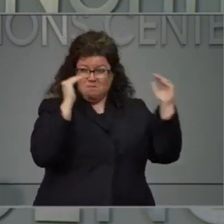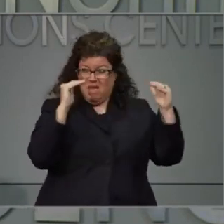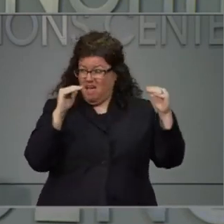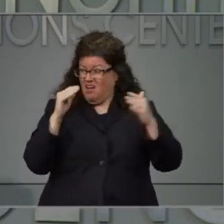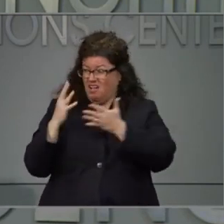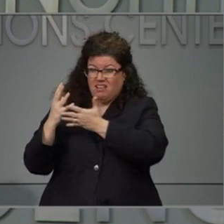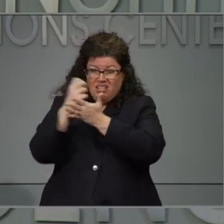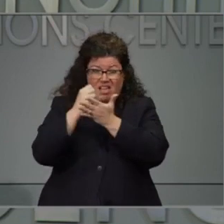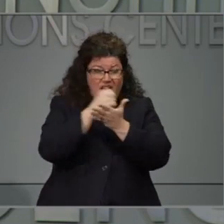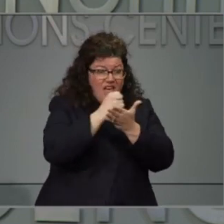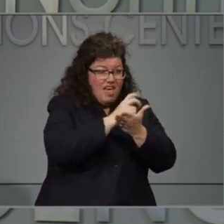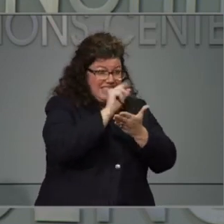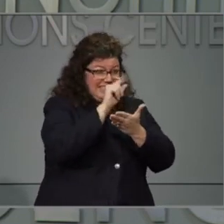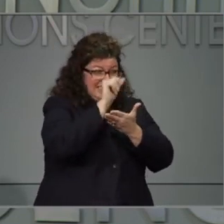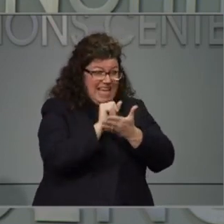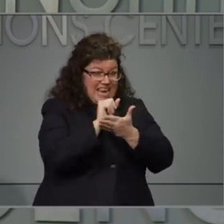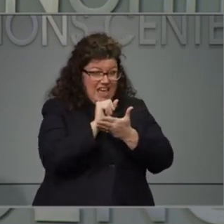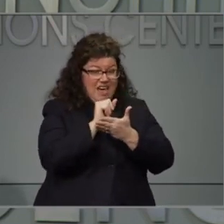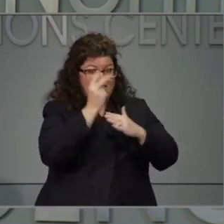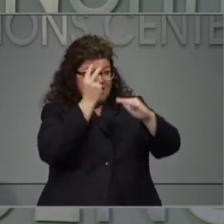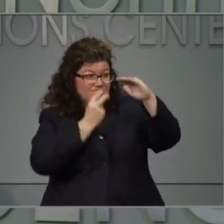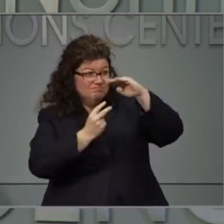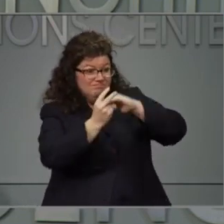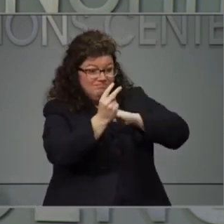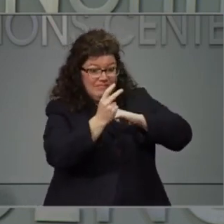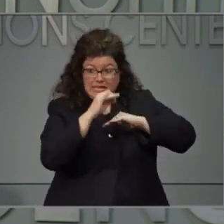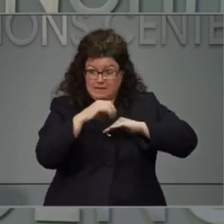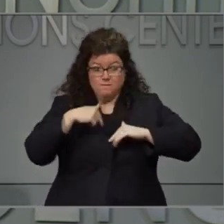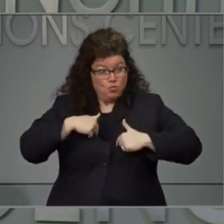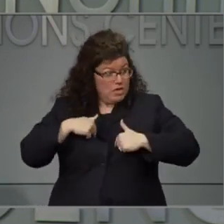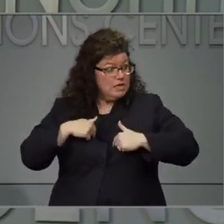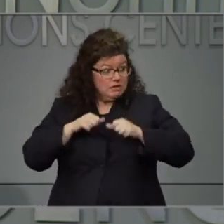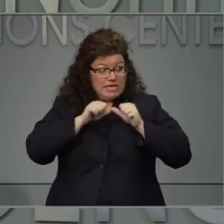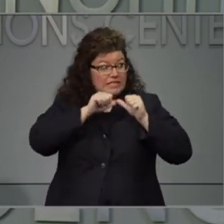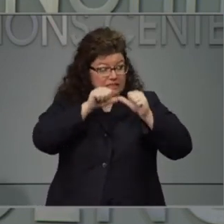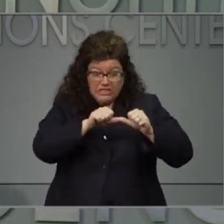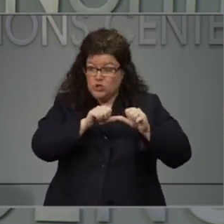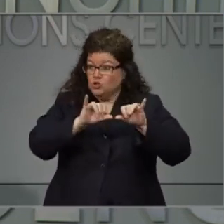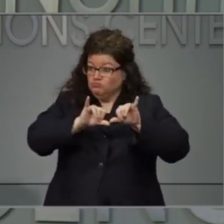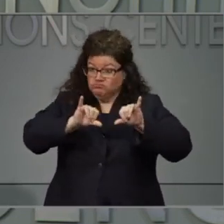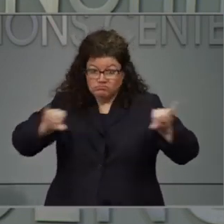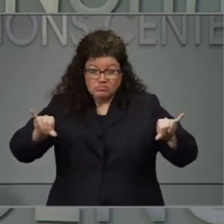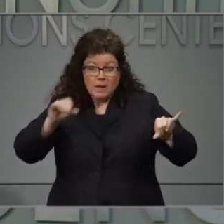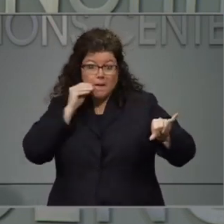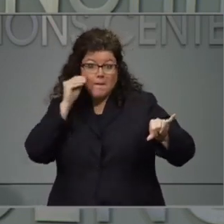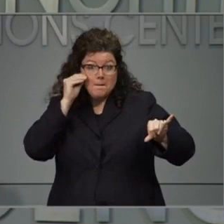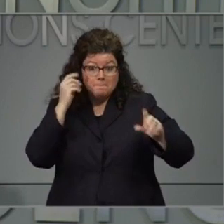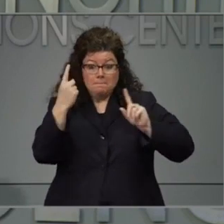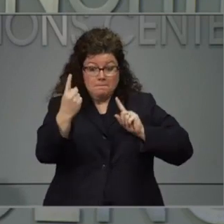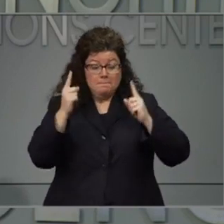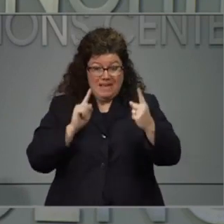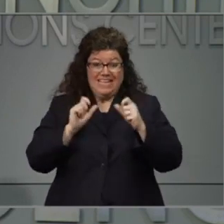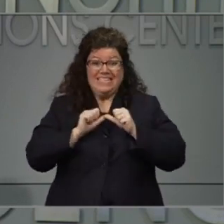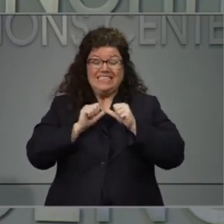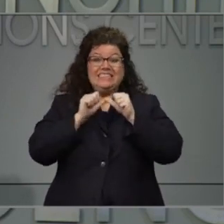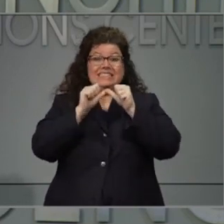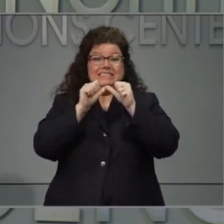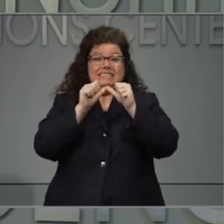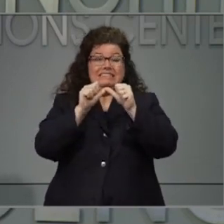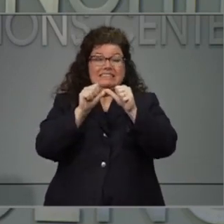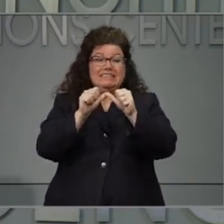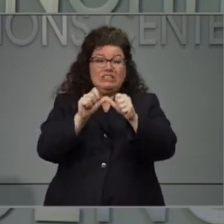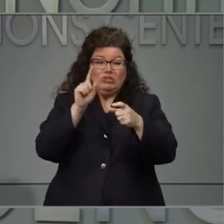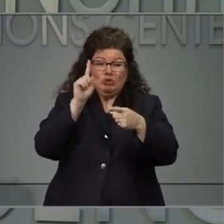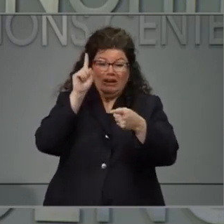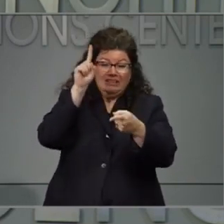that if we continued our interventions that we have put in place through the month of